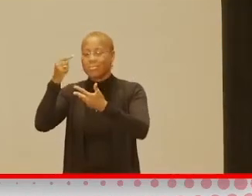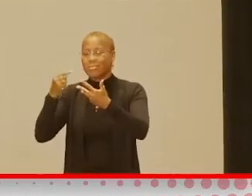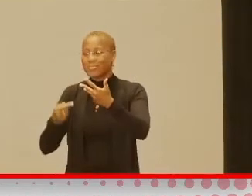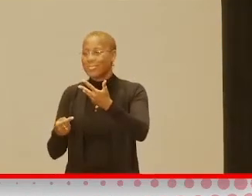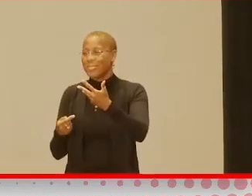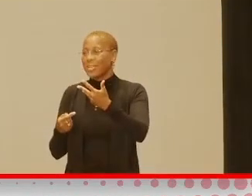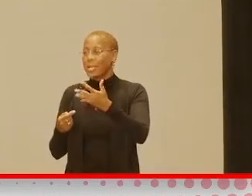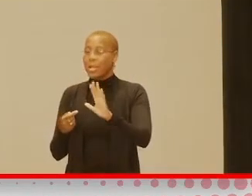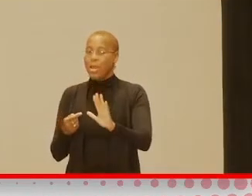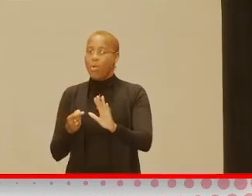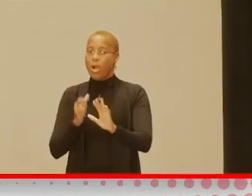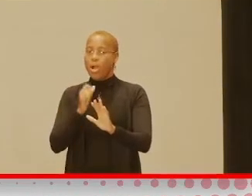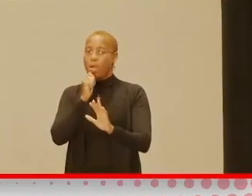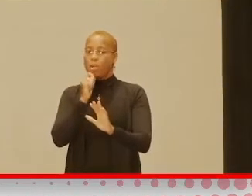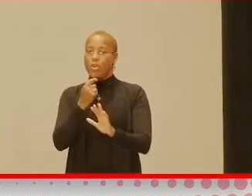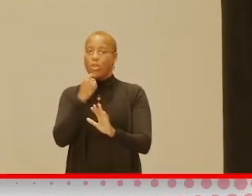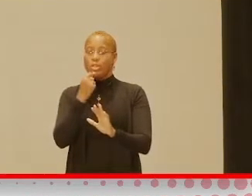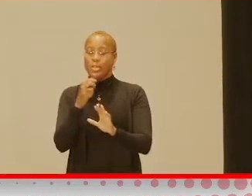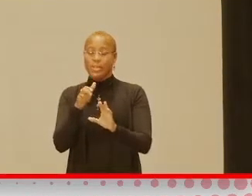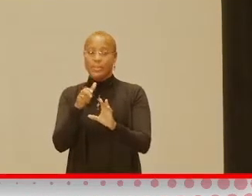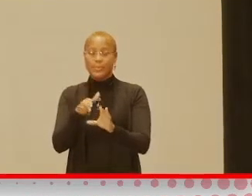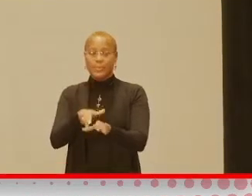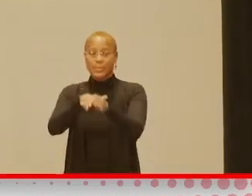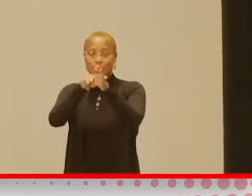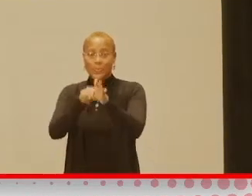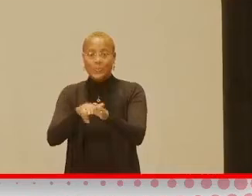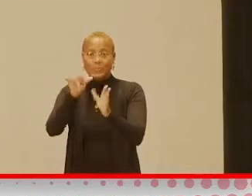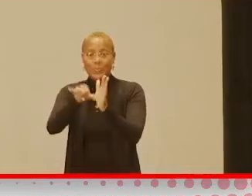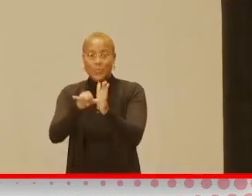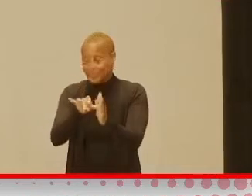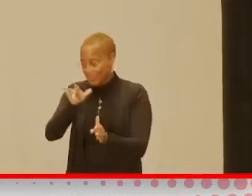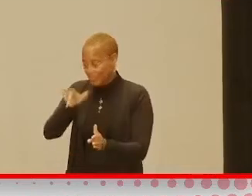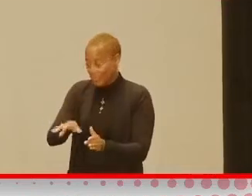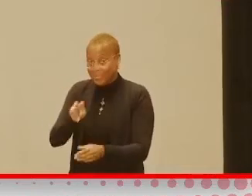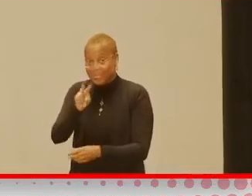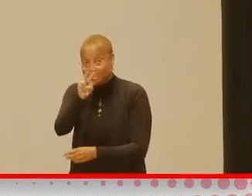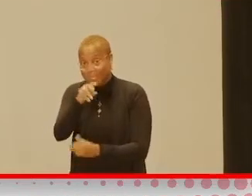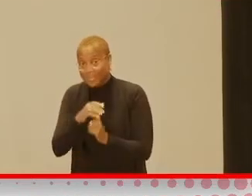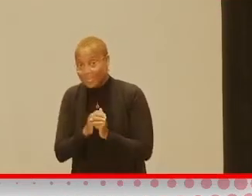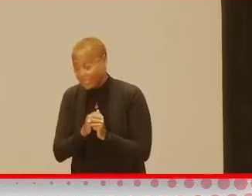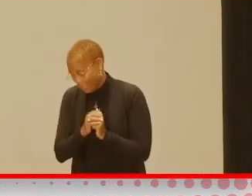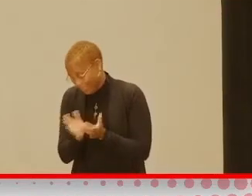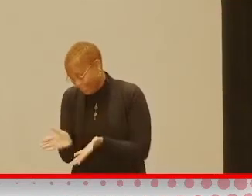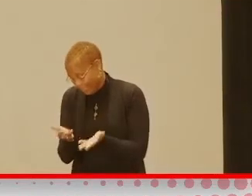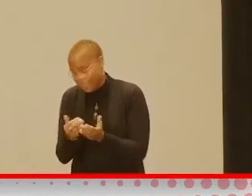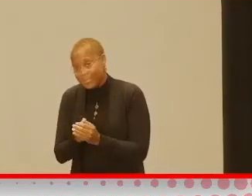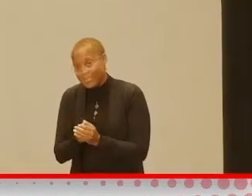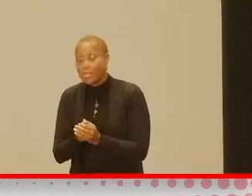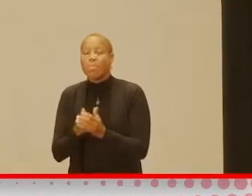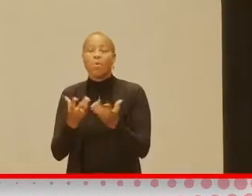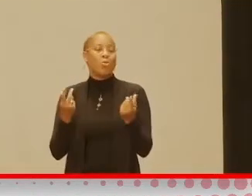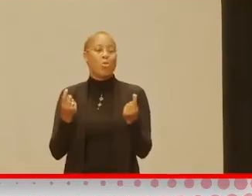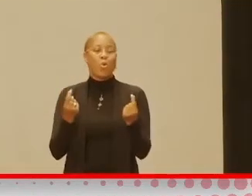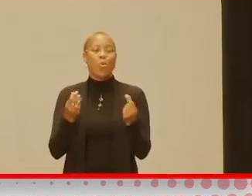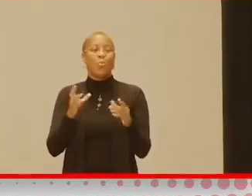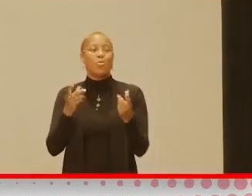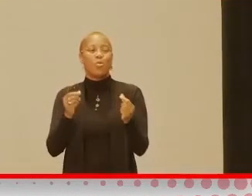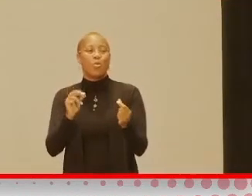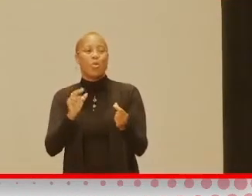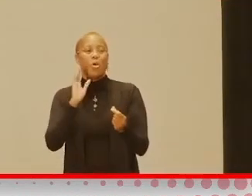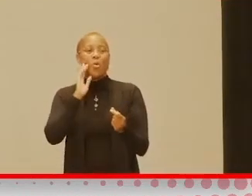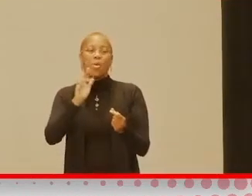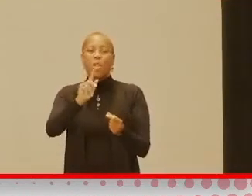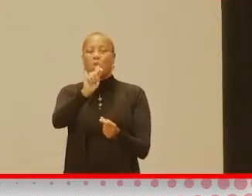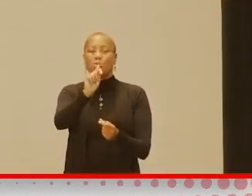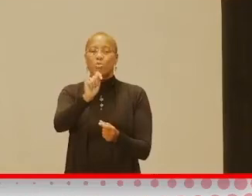Now, not to say that you're going to go sit your child in front of YouTube and just have them watch this video over and over, right? But what it's going to do is be a tool for you